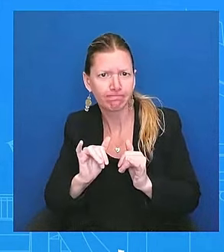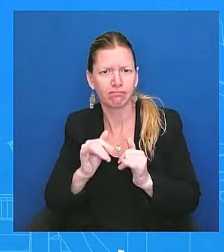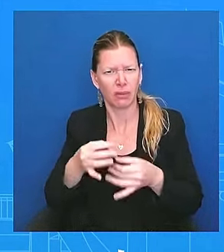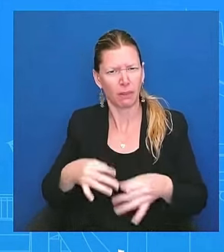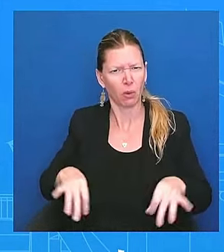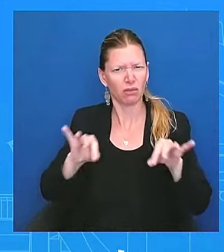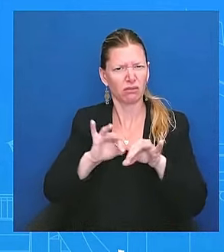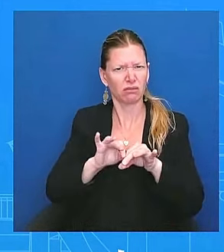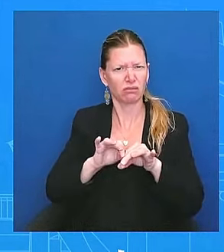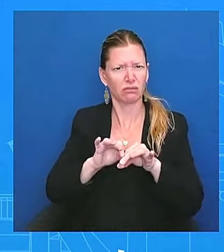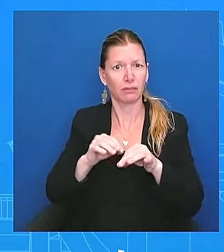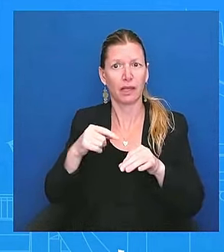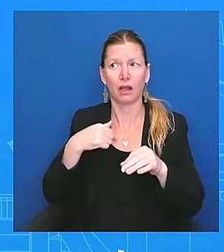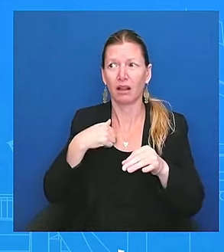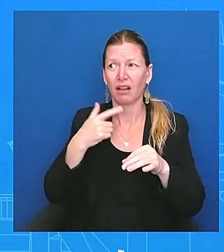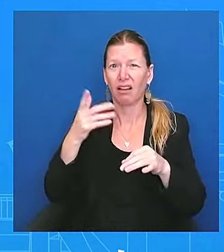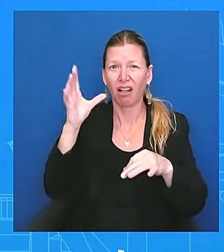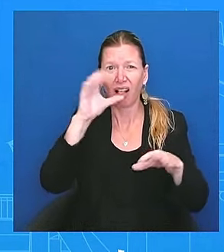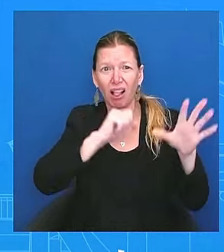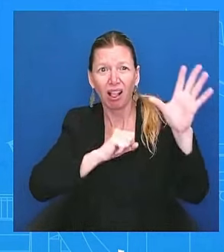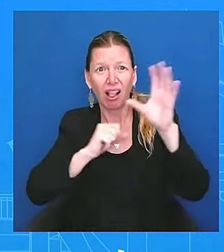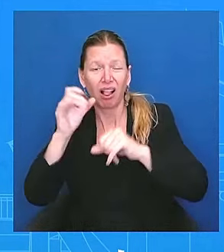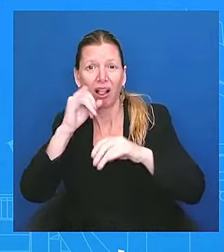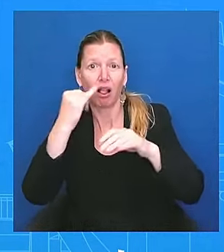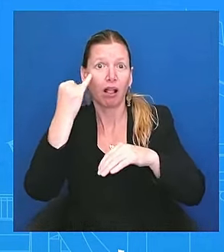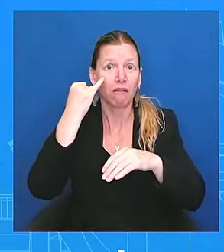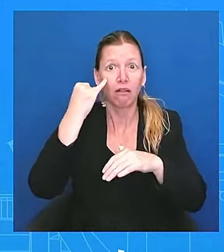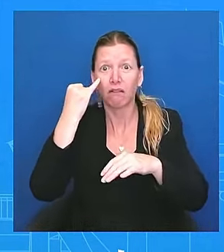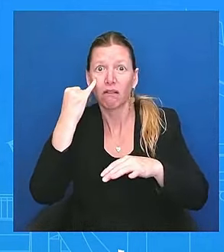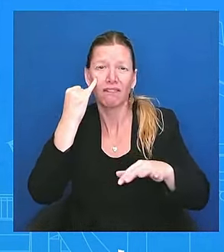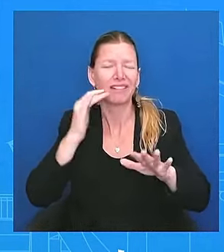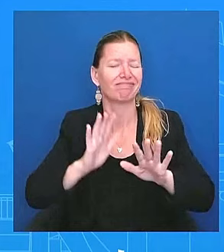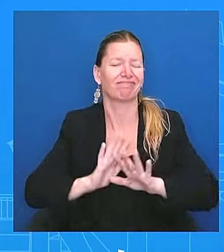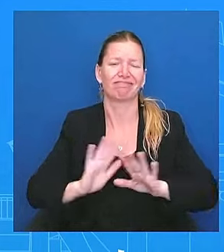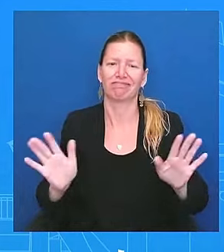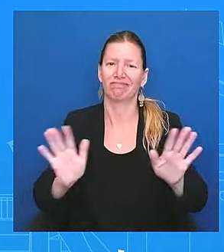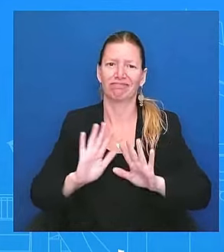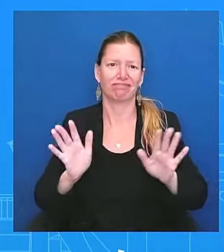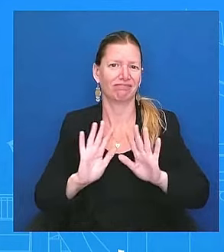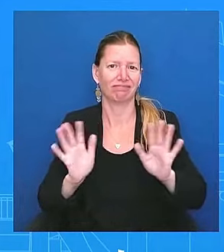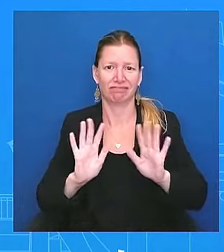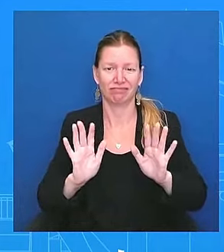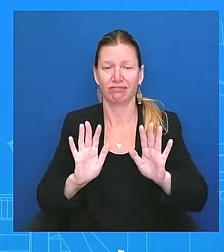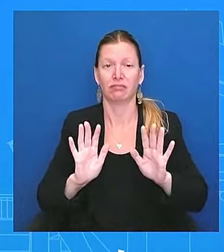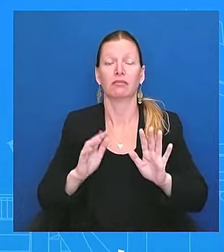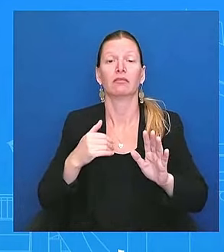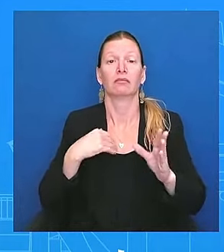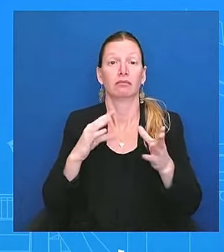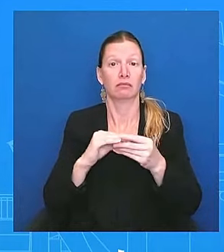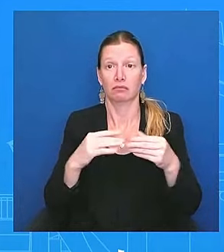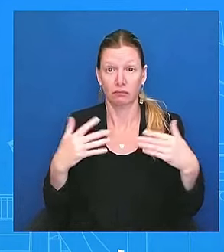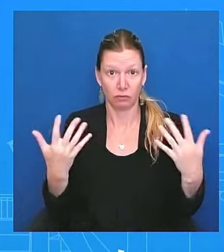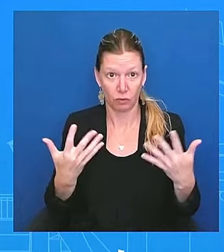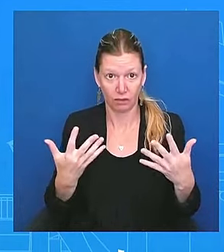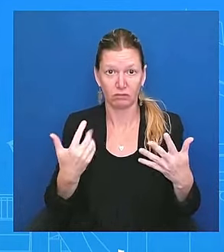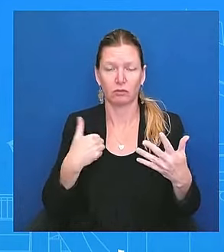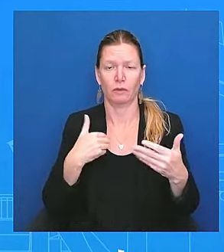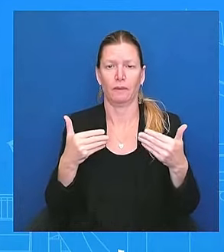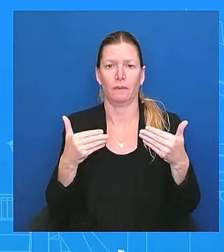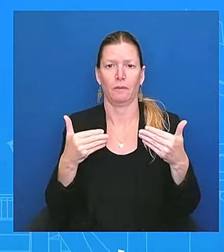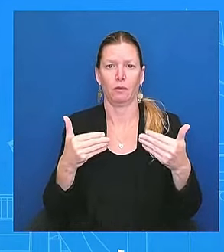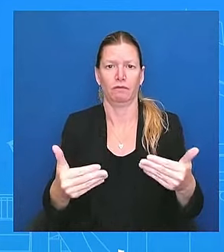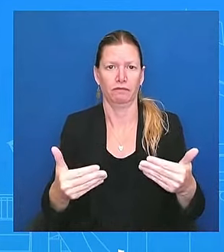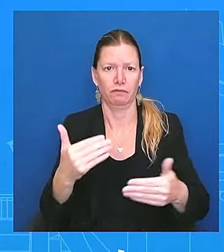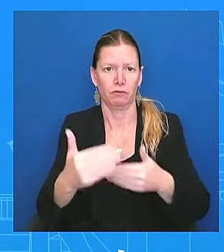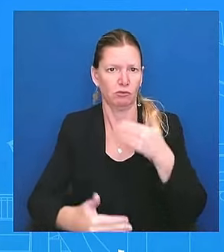do. What I can say is, in this moment, we move forward on building on this unprecedented record that the president has been able